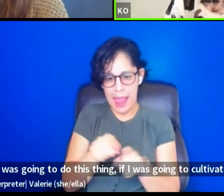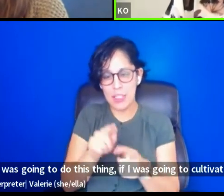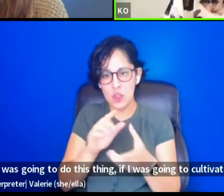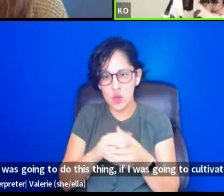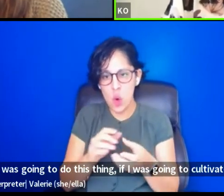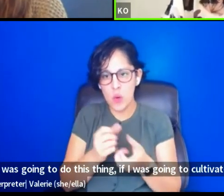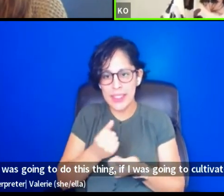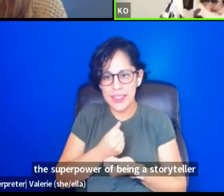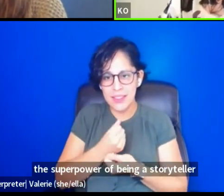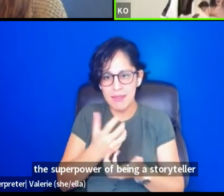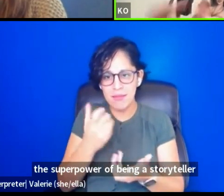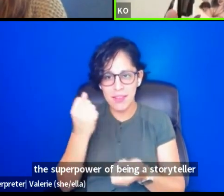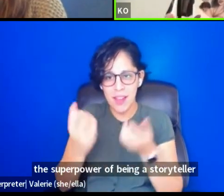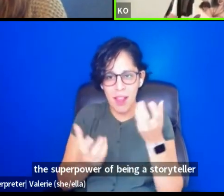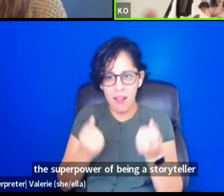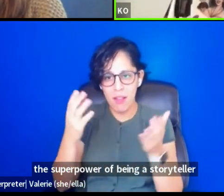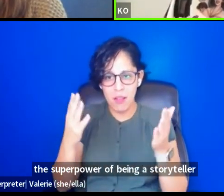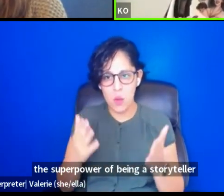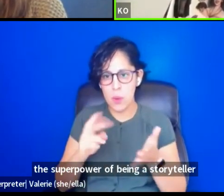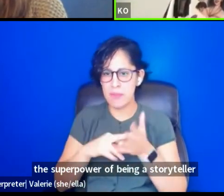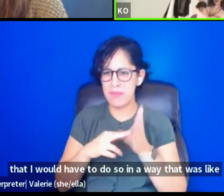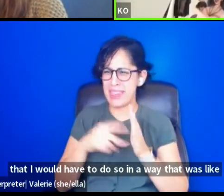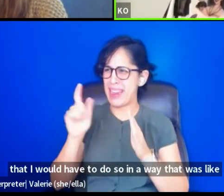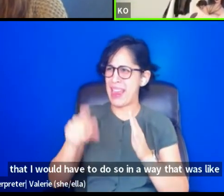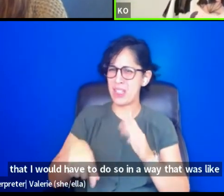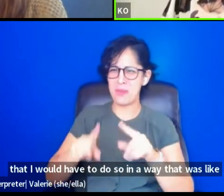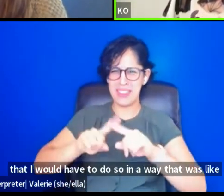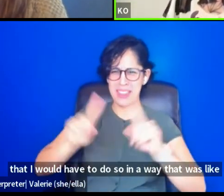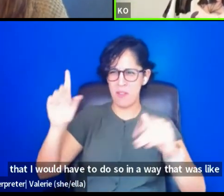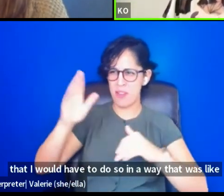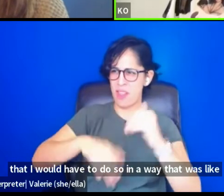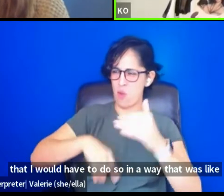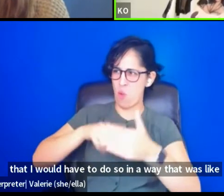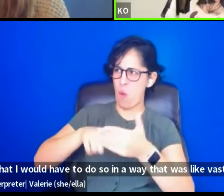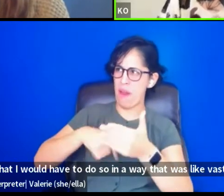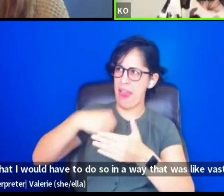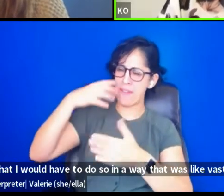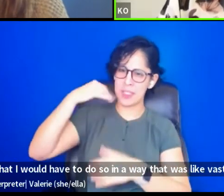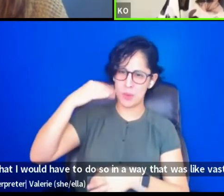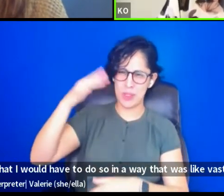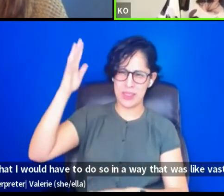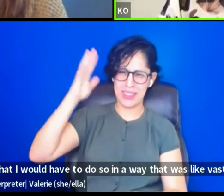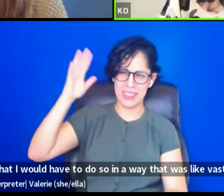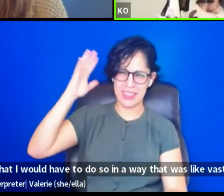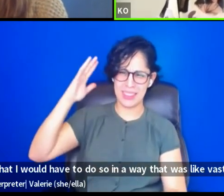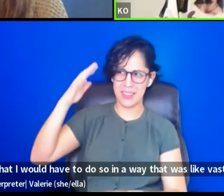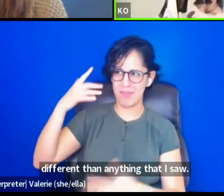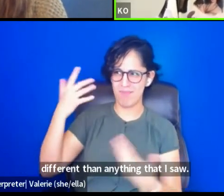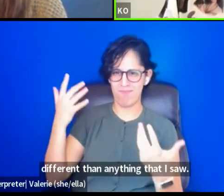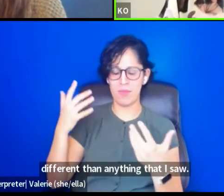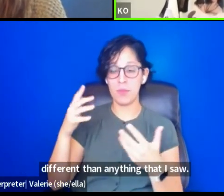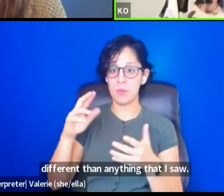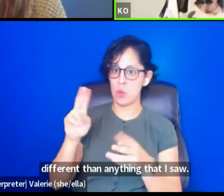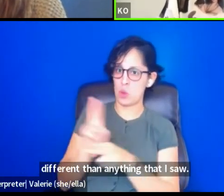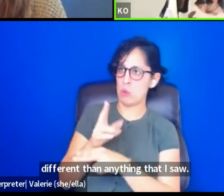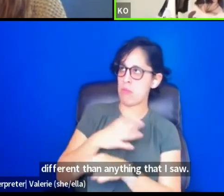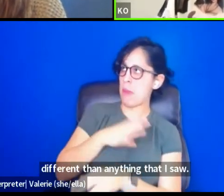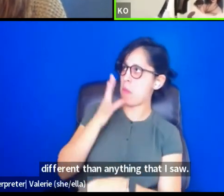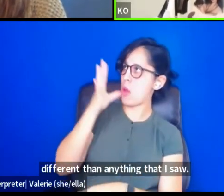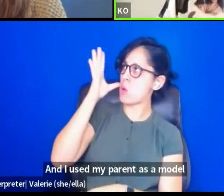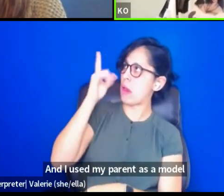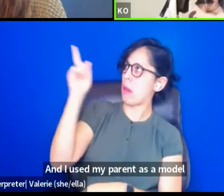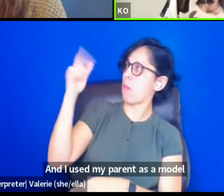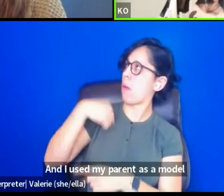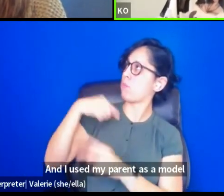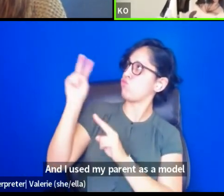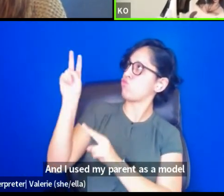so in a way that was like vastly different than anything that I saw. And I used my parent as a model in terms of being